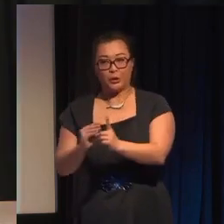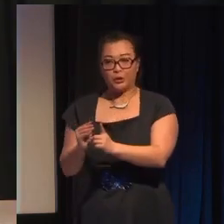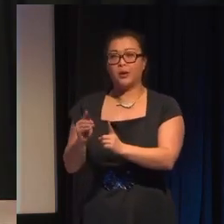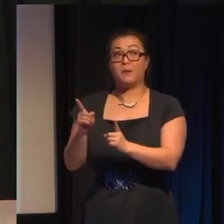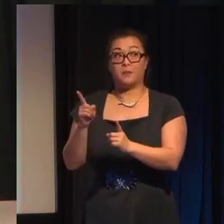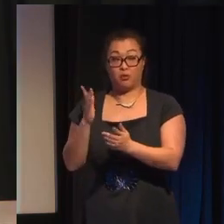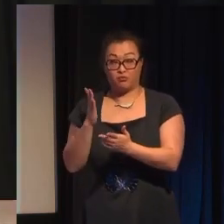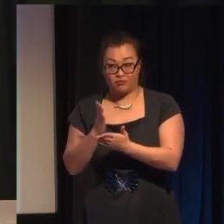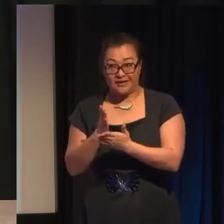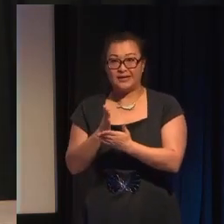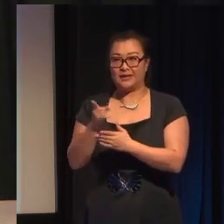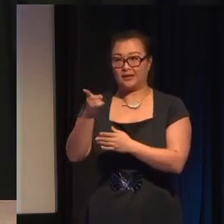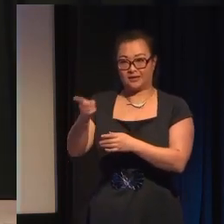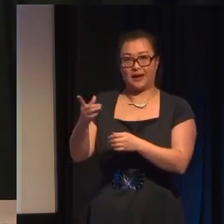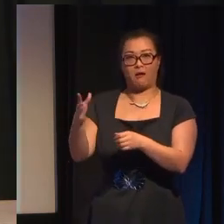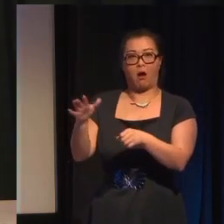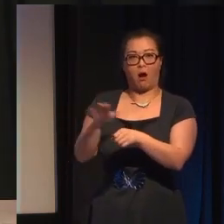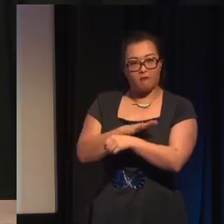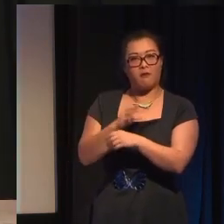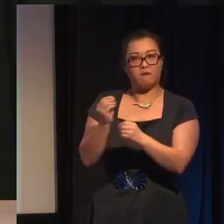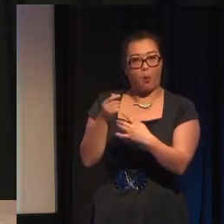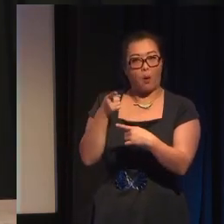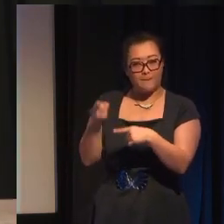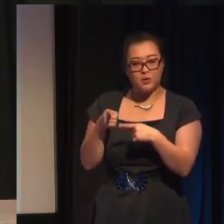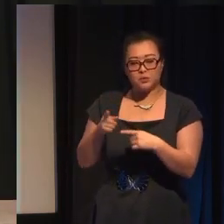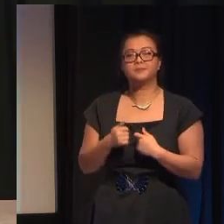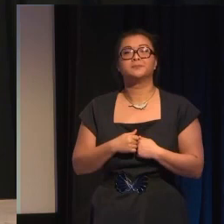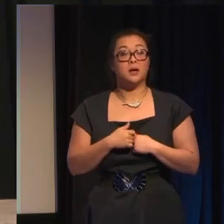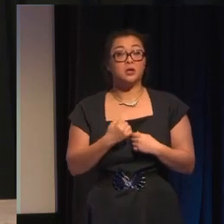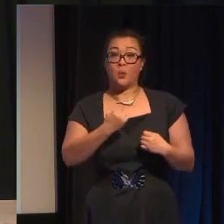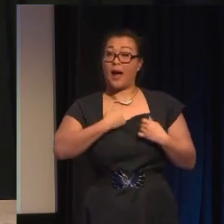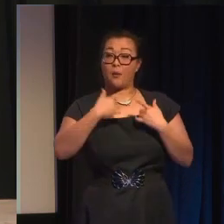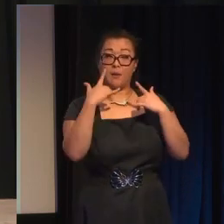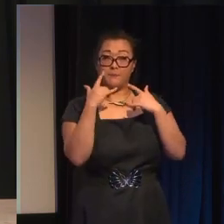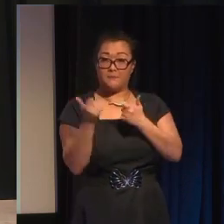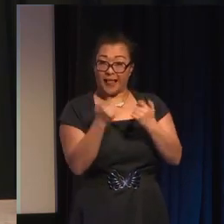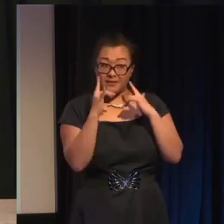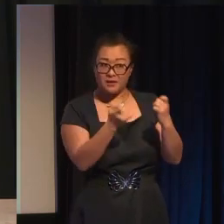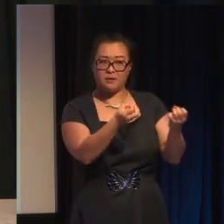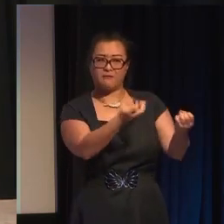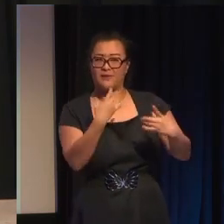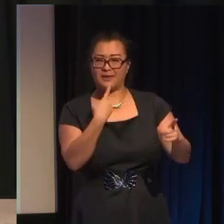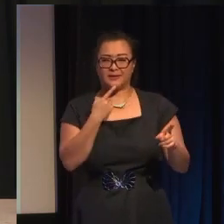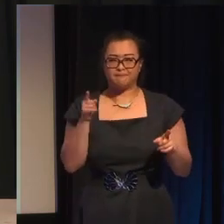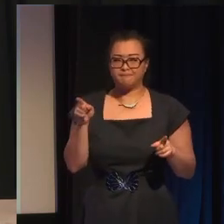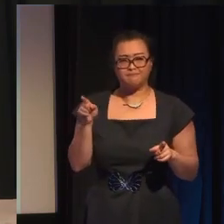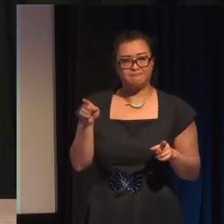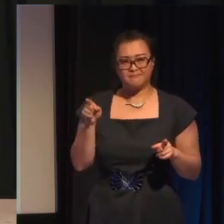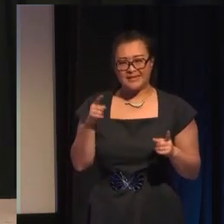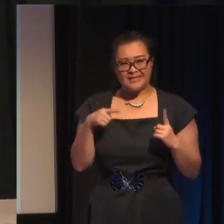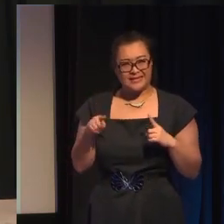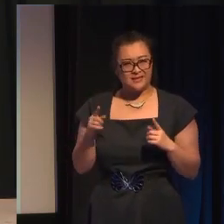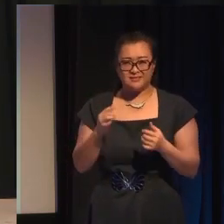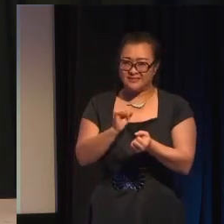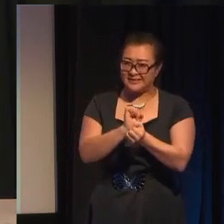of abuse and we got feedback from some of our testers saying that these heavy themes of slavery and